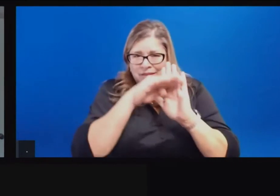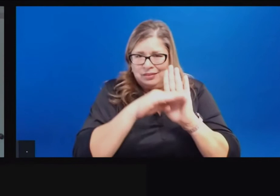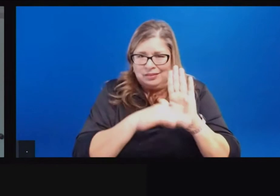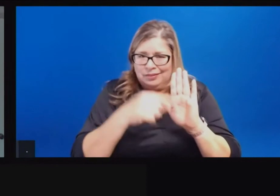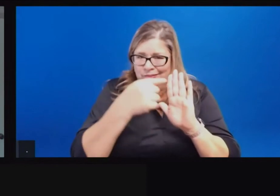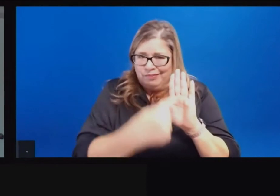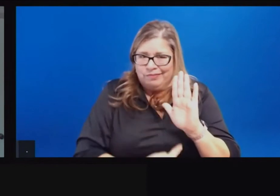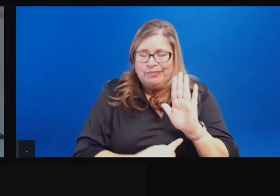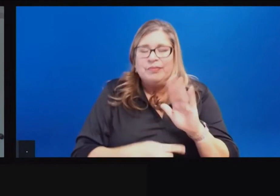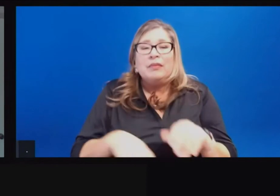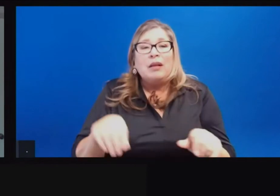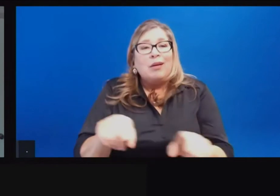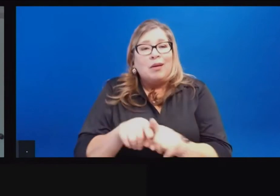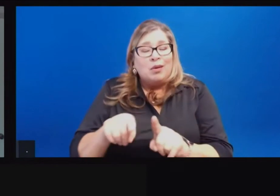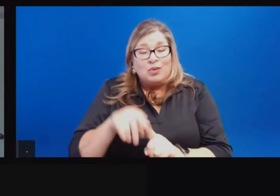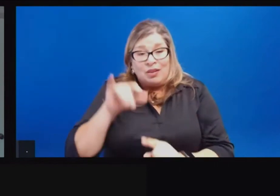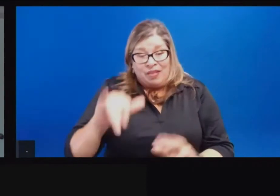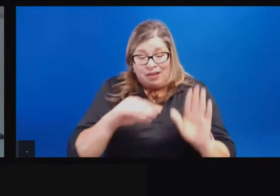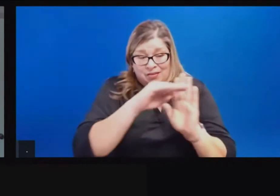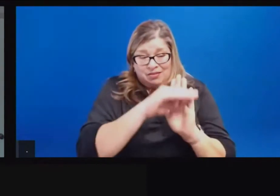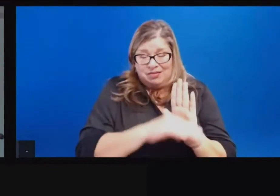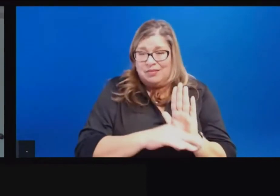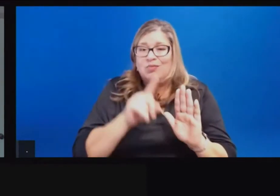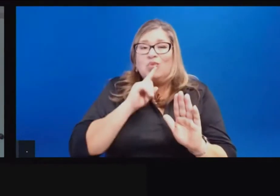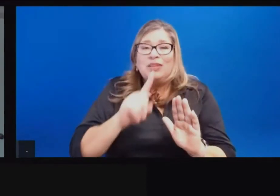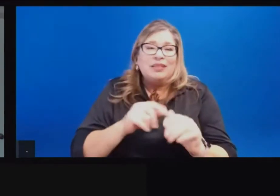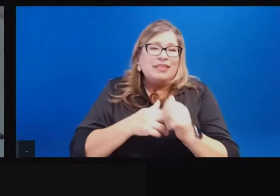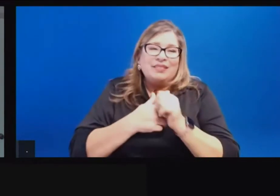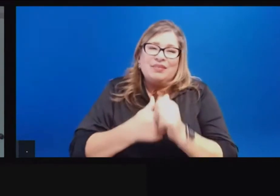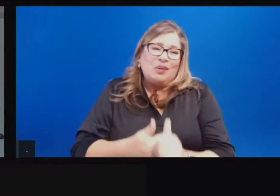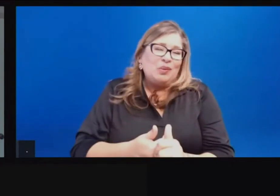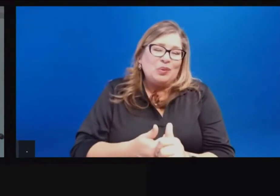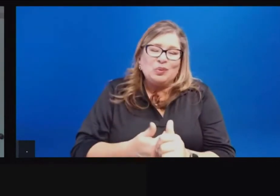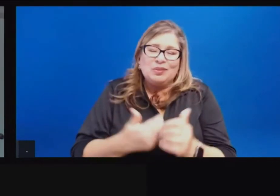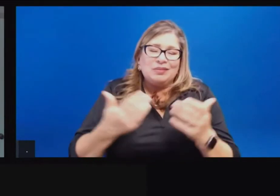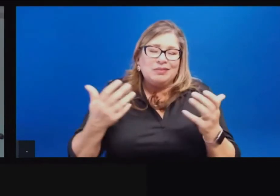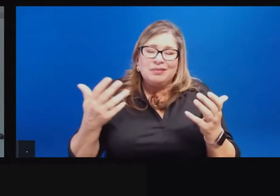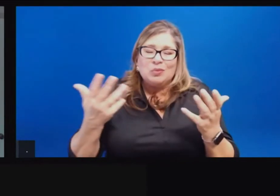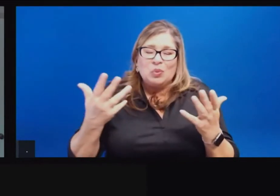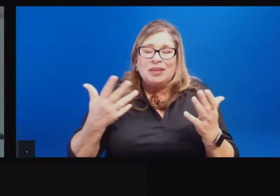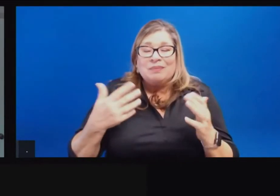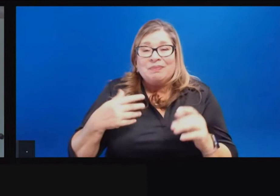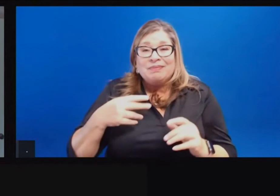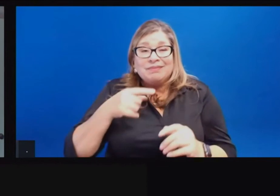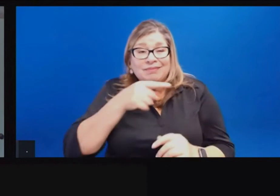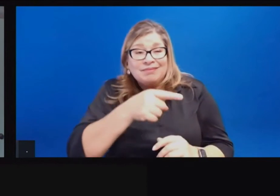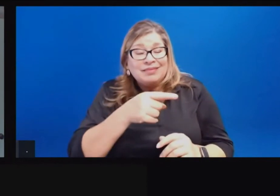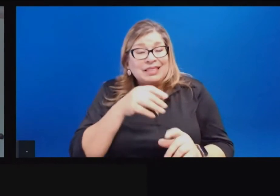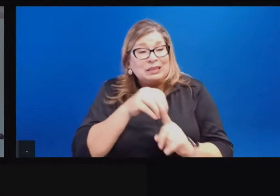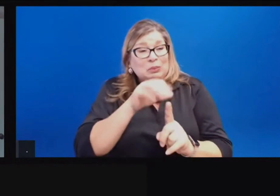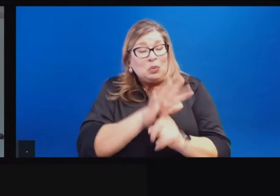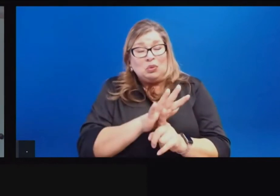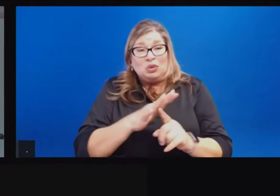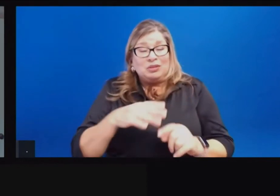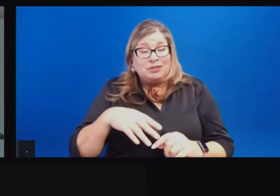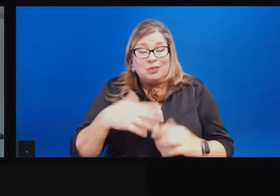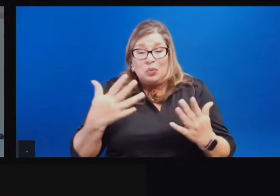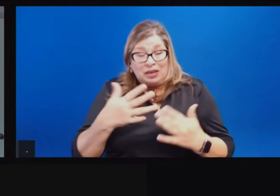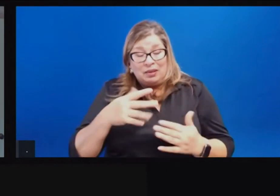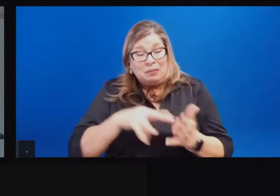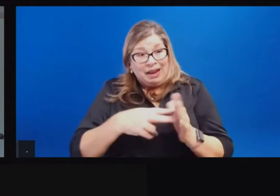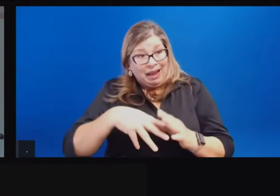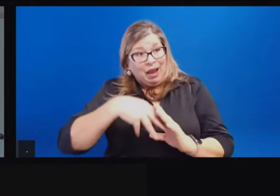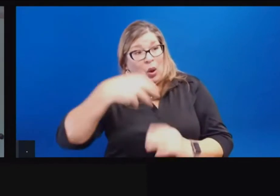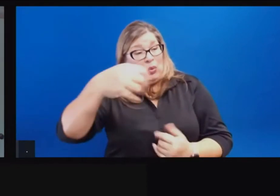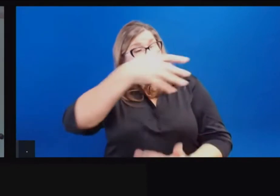that there. it really follows the sense of, um, whether it's outdoors versus indoors, whether you can keep physically distanced,